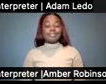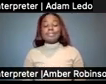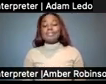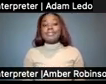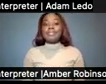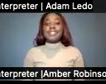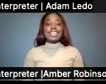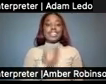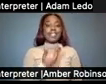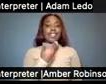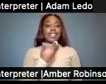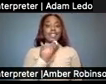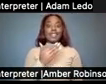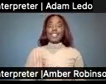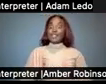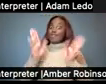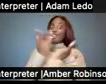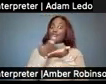Thank you, Lily. These are great resources.